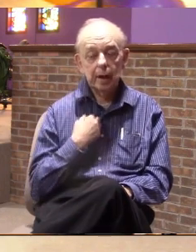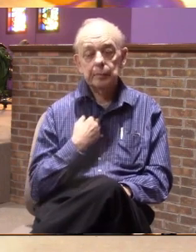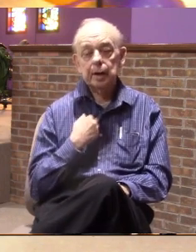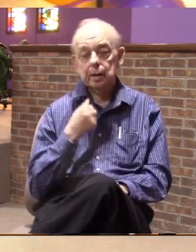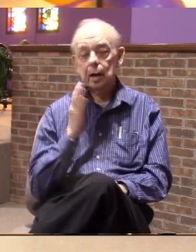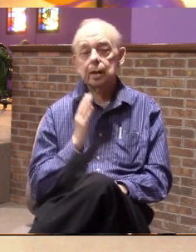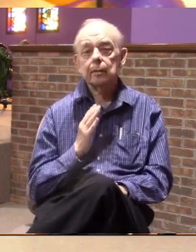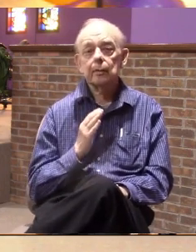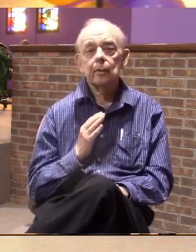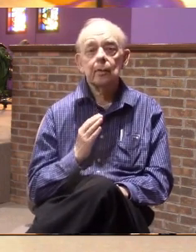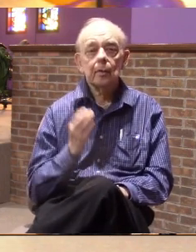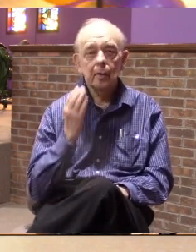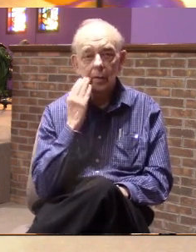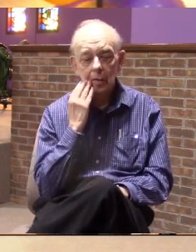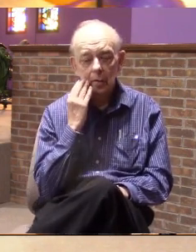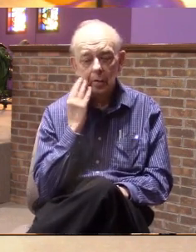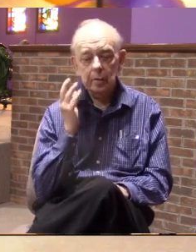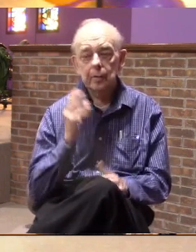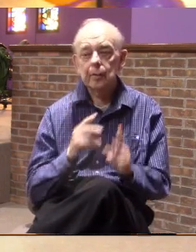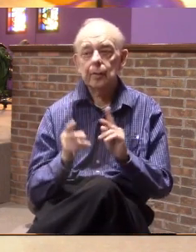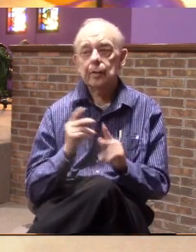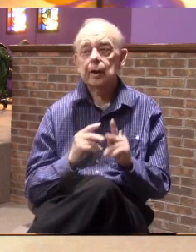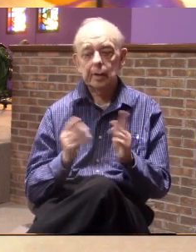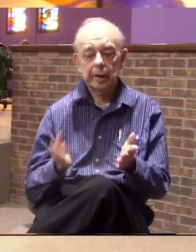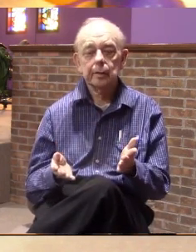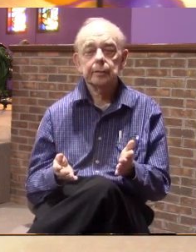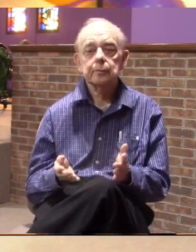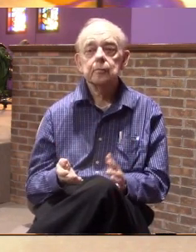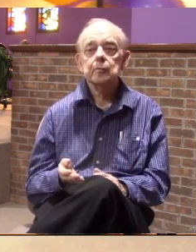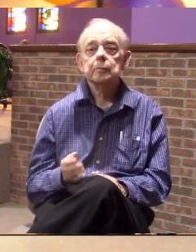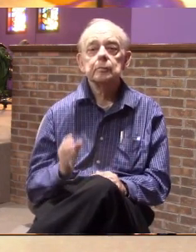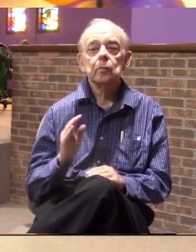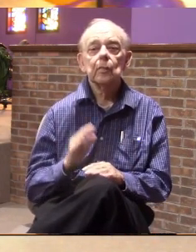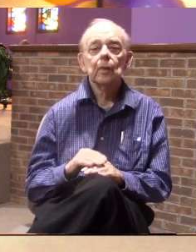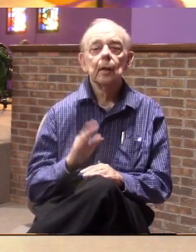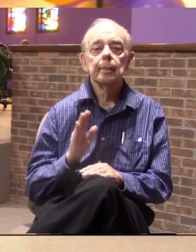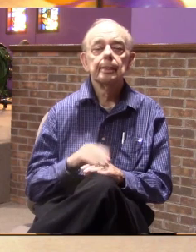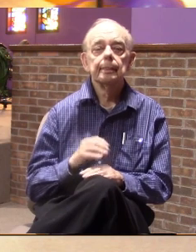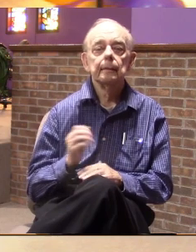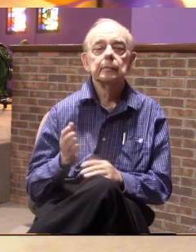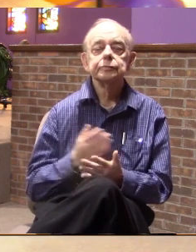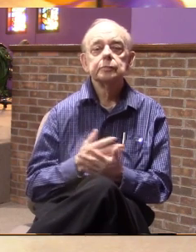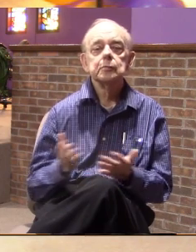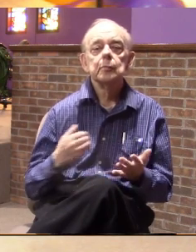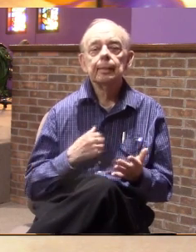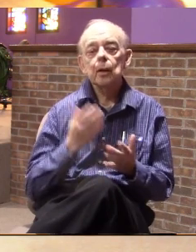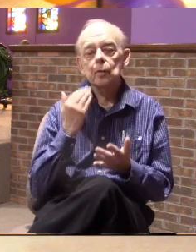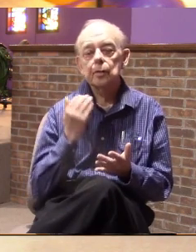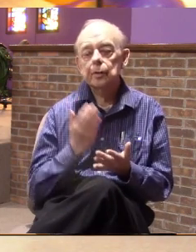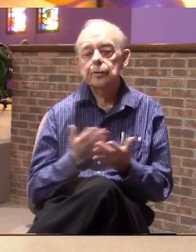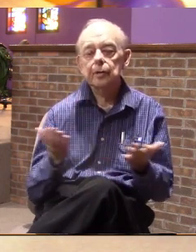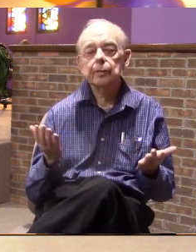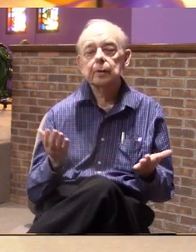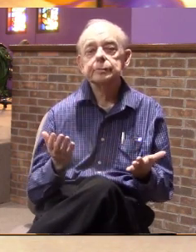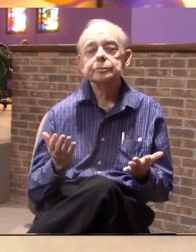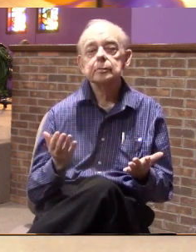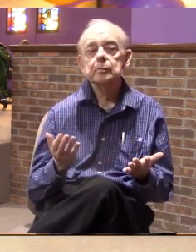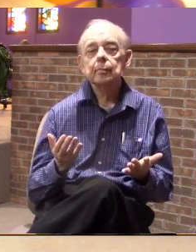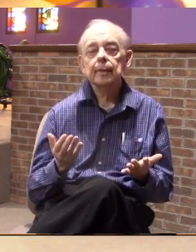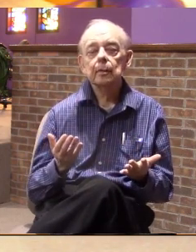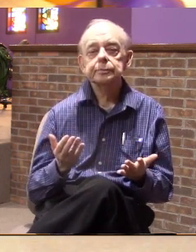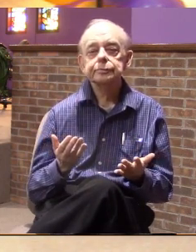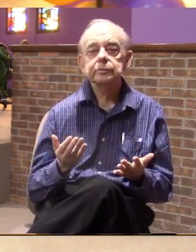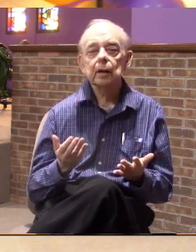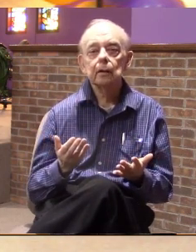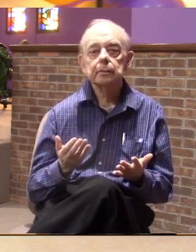wherever you're going. Because you know the people more than anything. But I want you to know something, ladies and gentlemen, and that